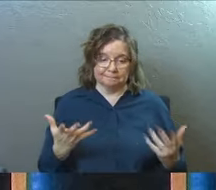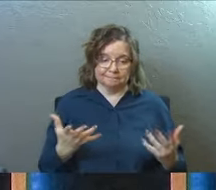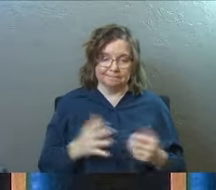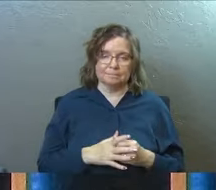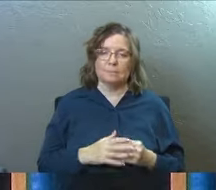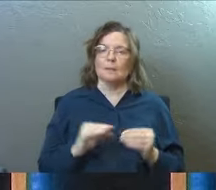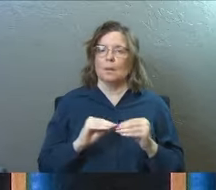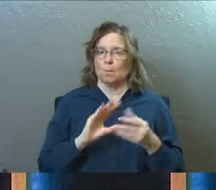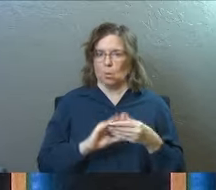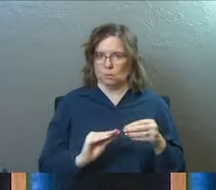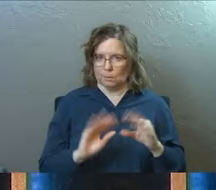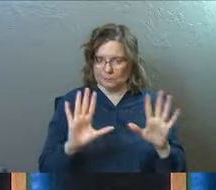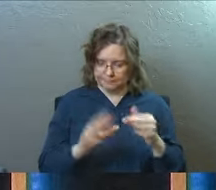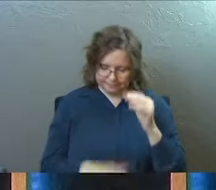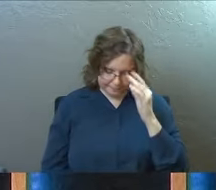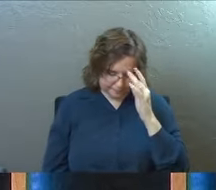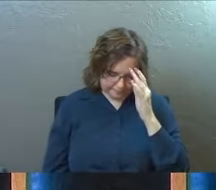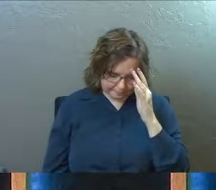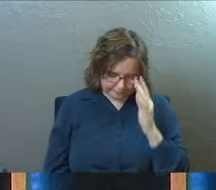More stories.